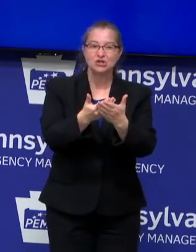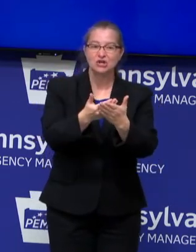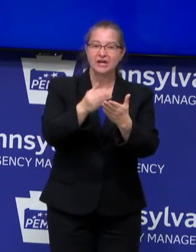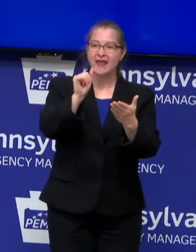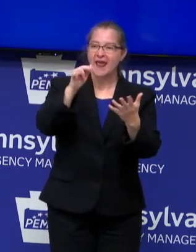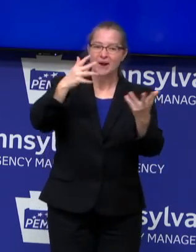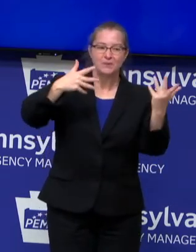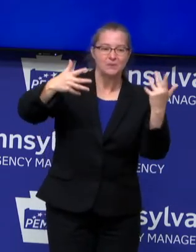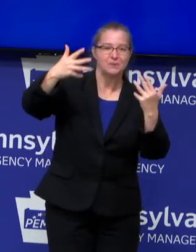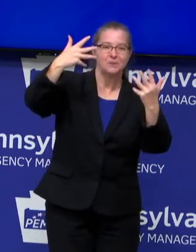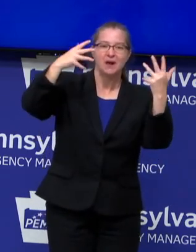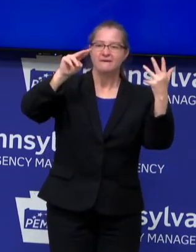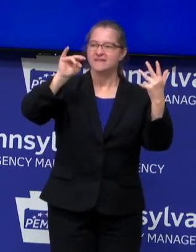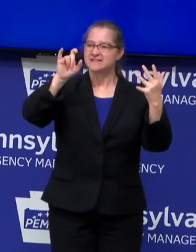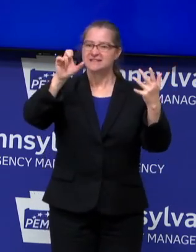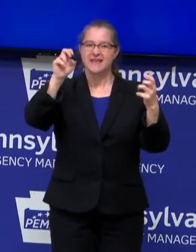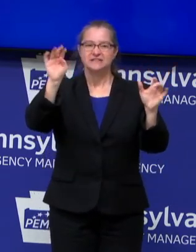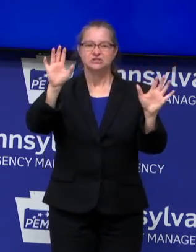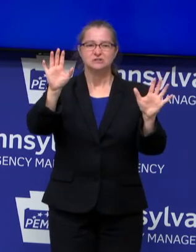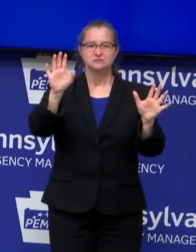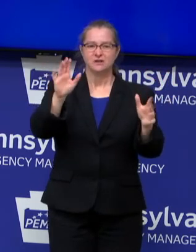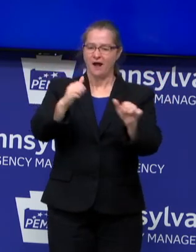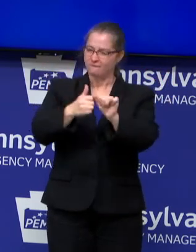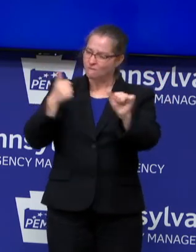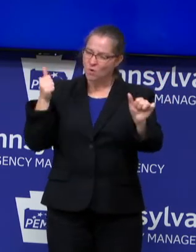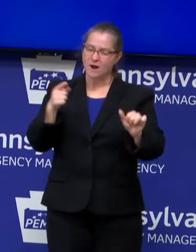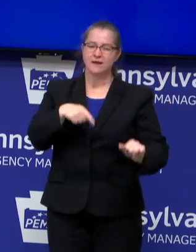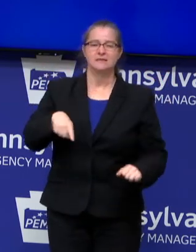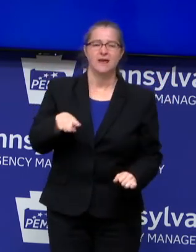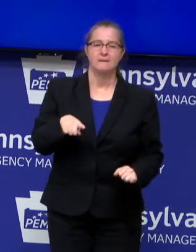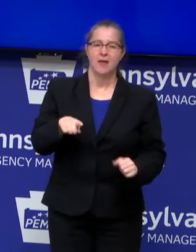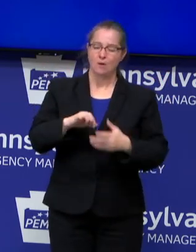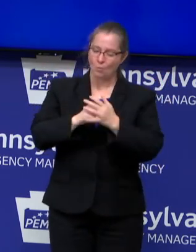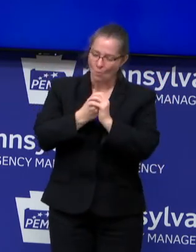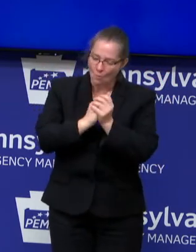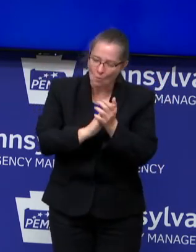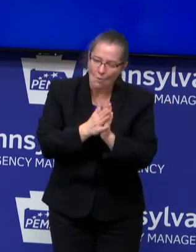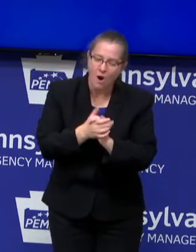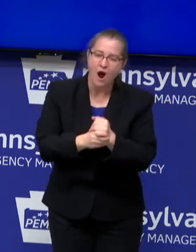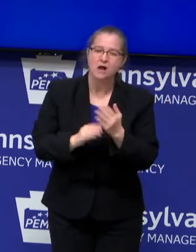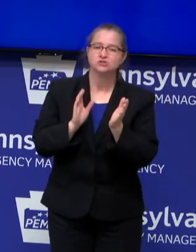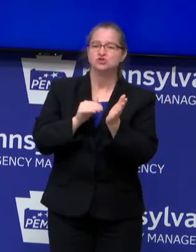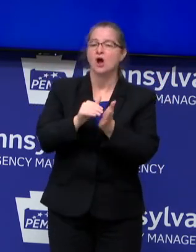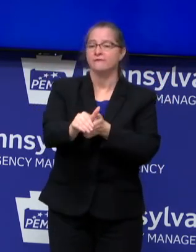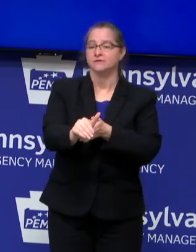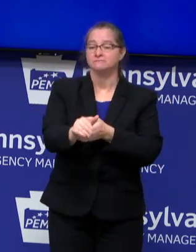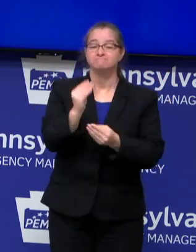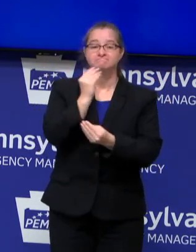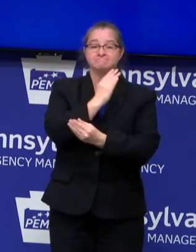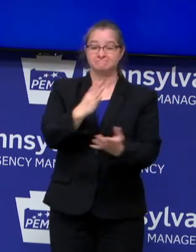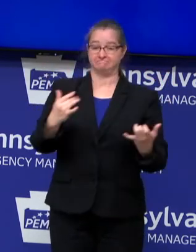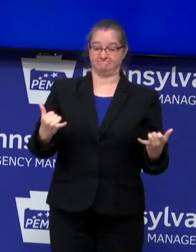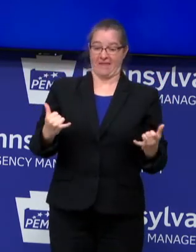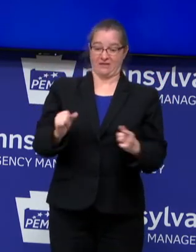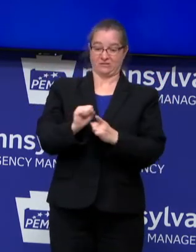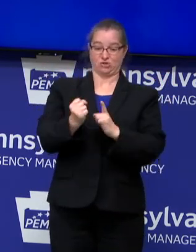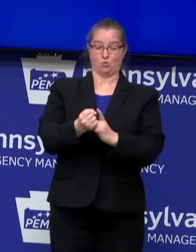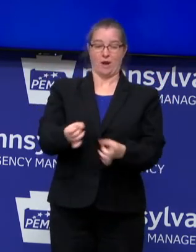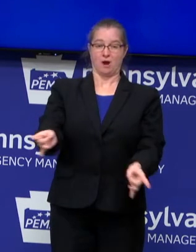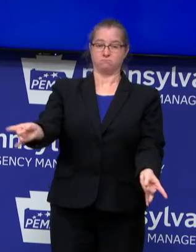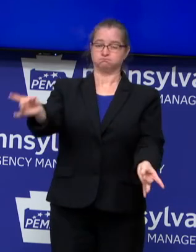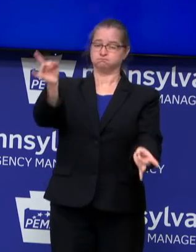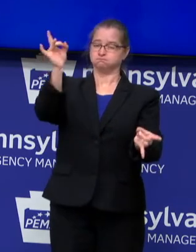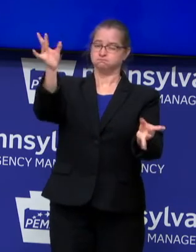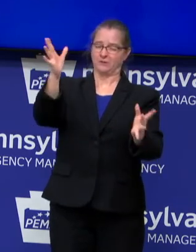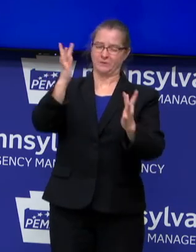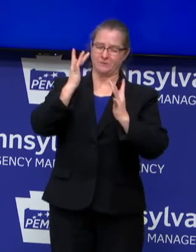hands frequently. The point is, the situation we are in right now is dire. It's worse than it was